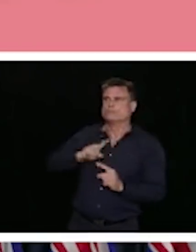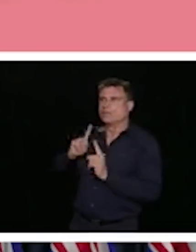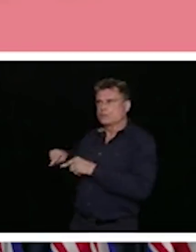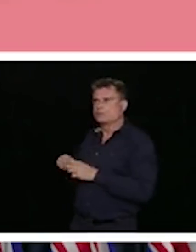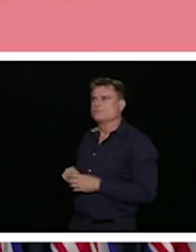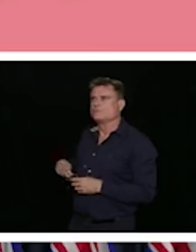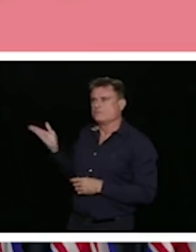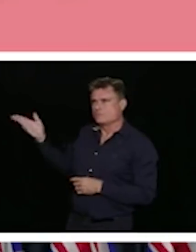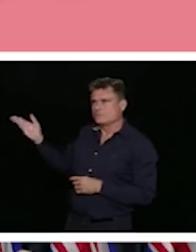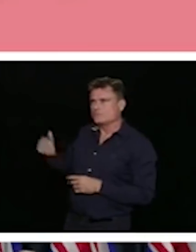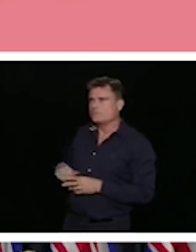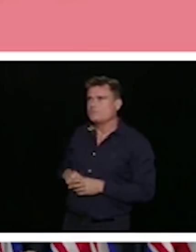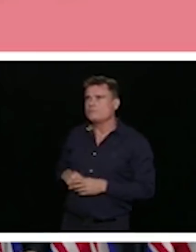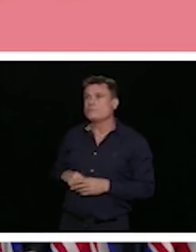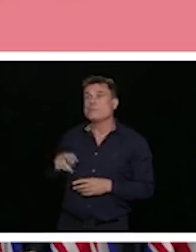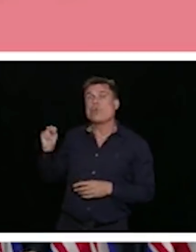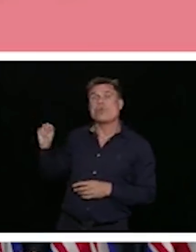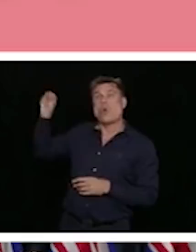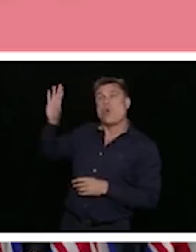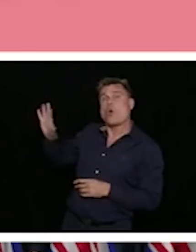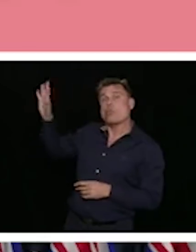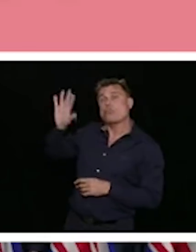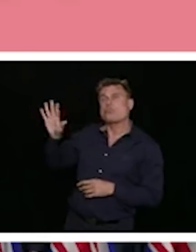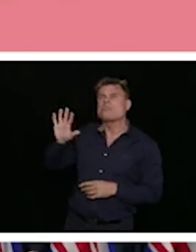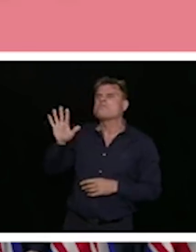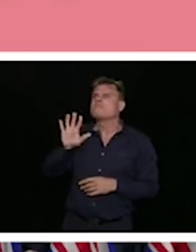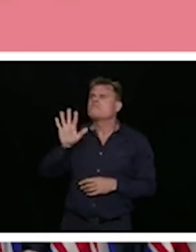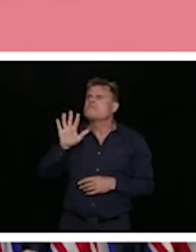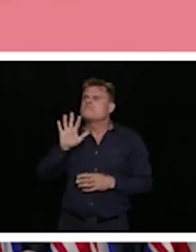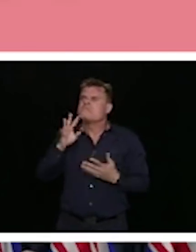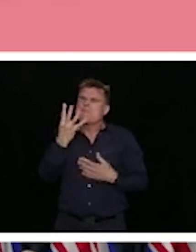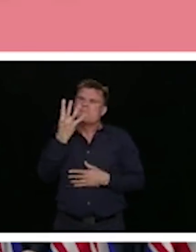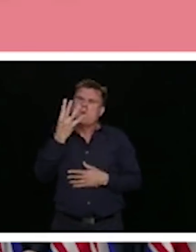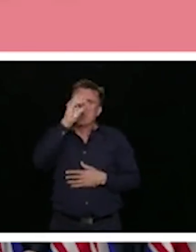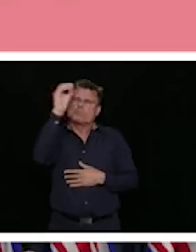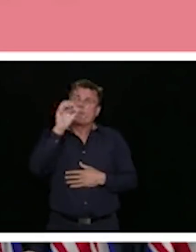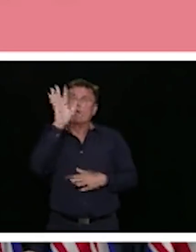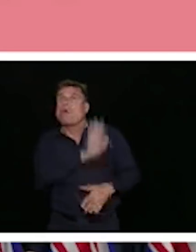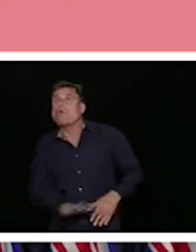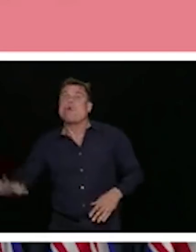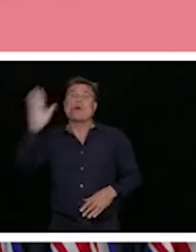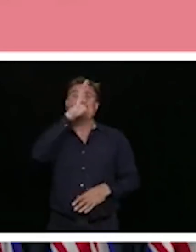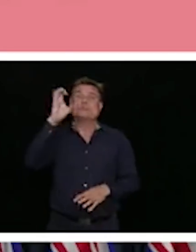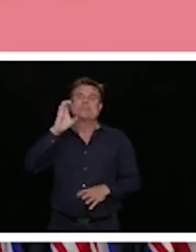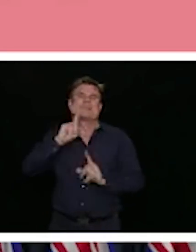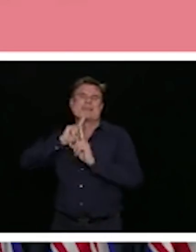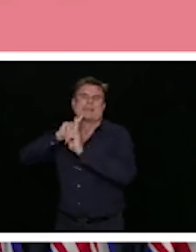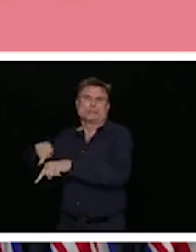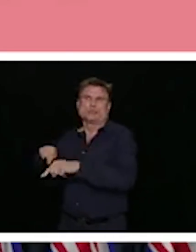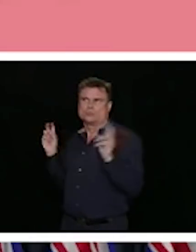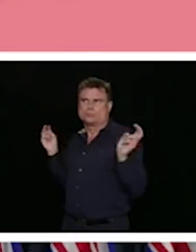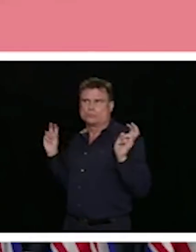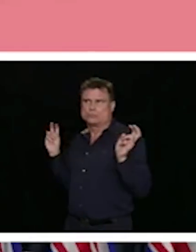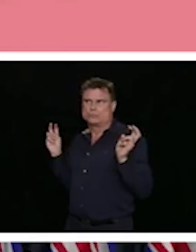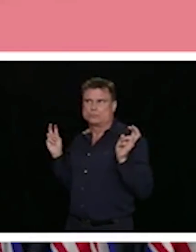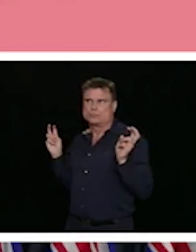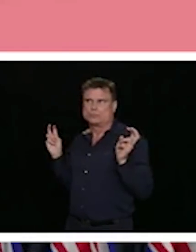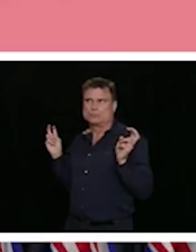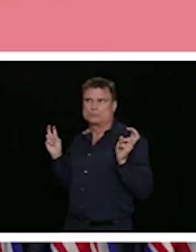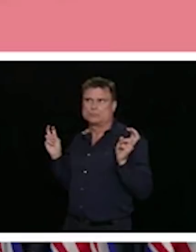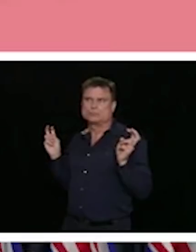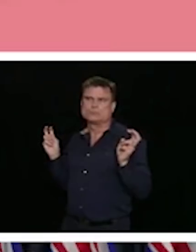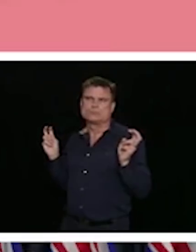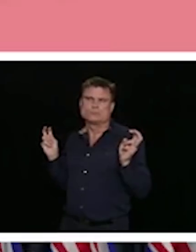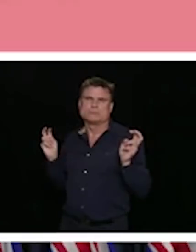Slightly underrepresented from the north. But there is things that we can do statistically to help make that a representative understanding